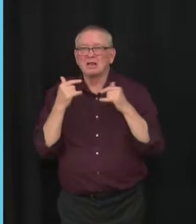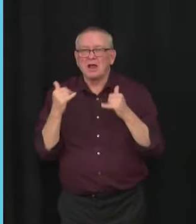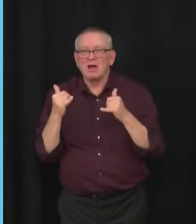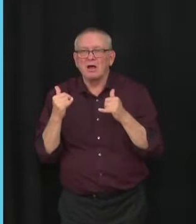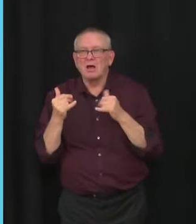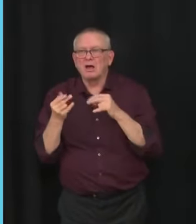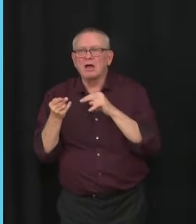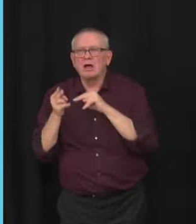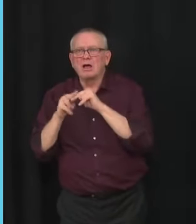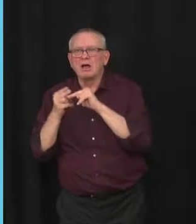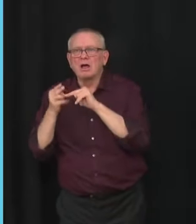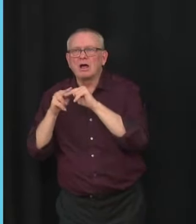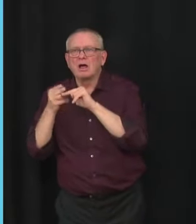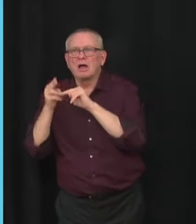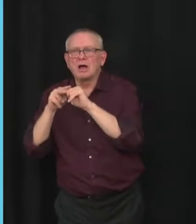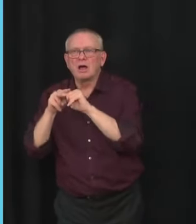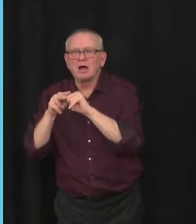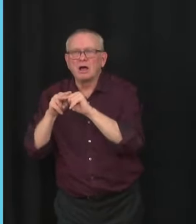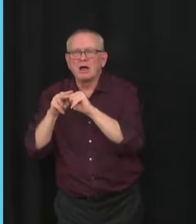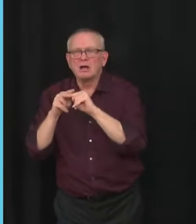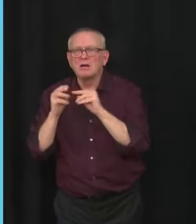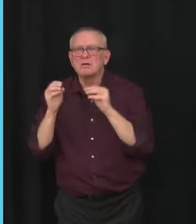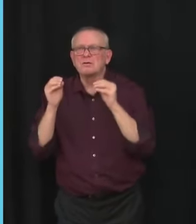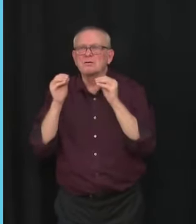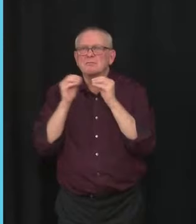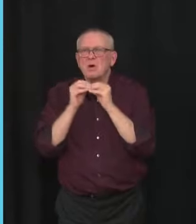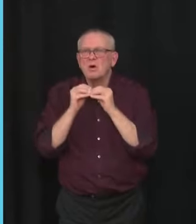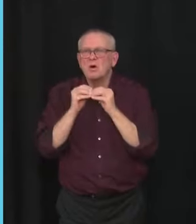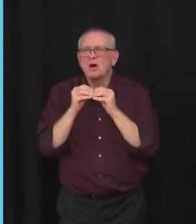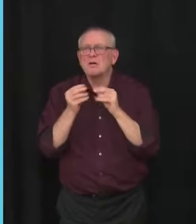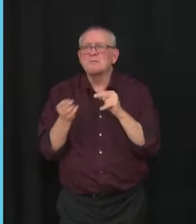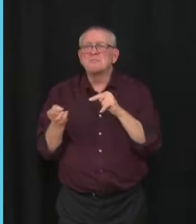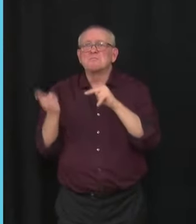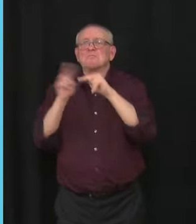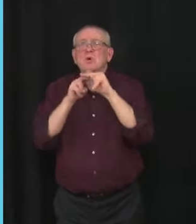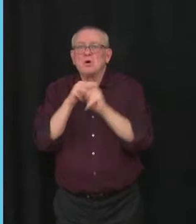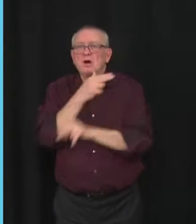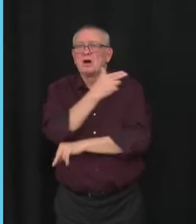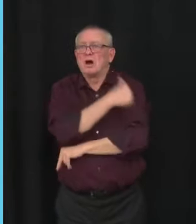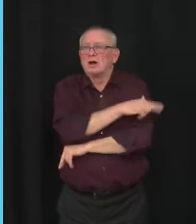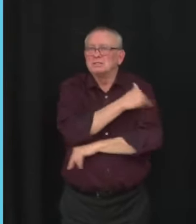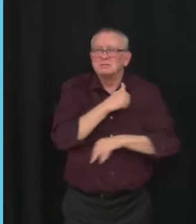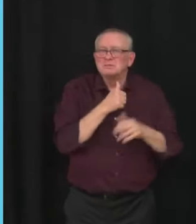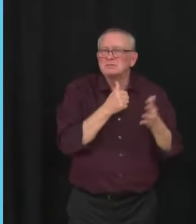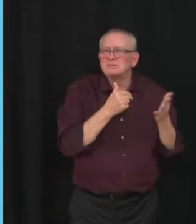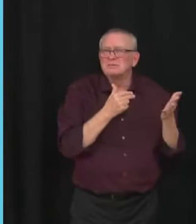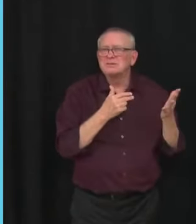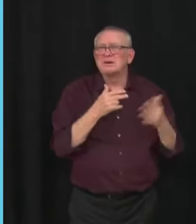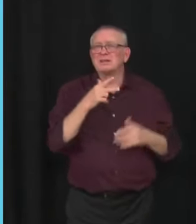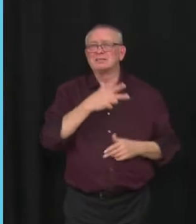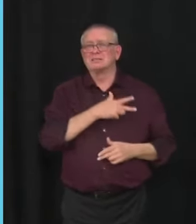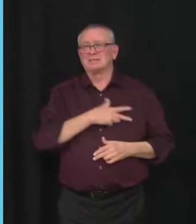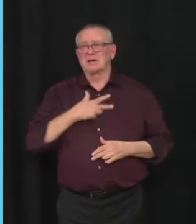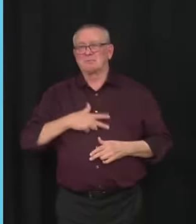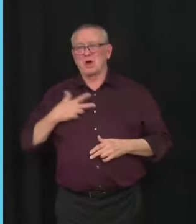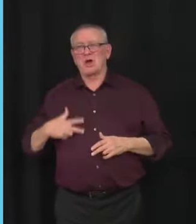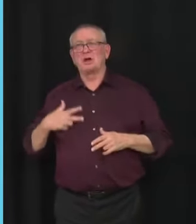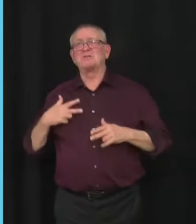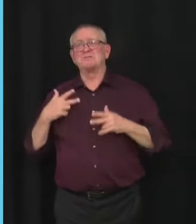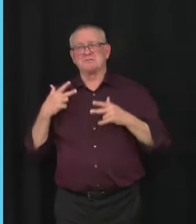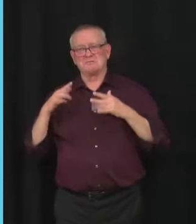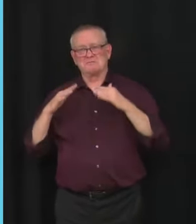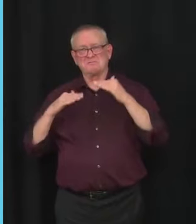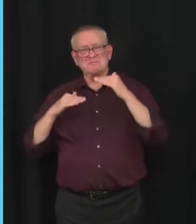slight uptick in hospital admissions. In Denmark, where they did remove all restrictions when they reached a particular percentage, I believe they're sitting at about